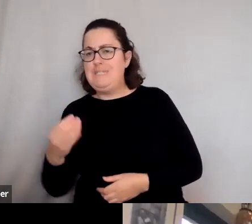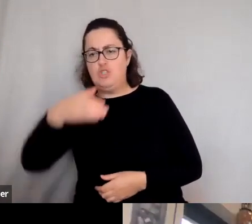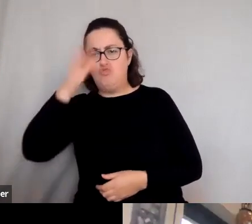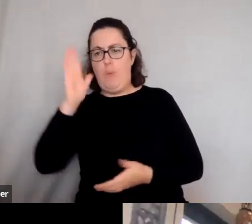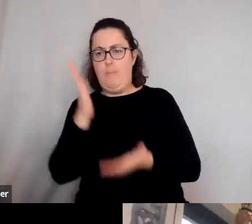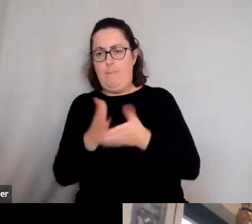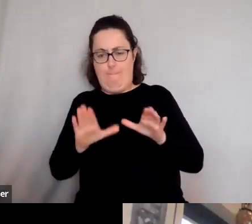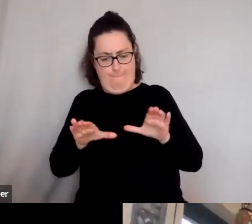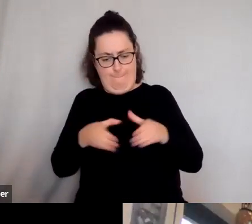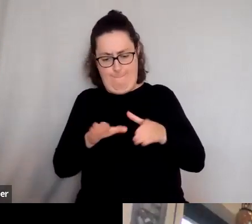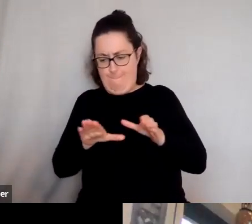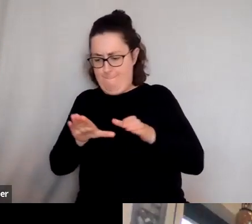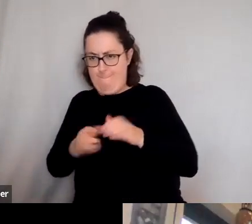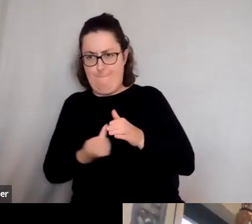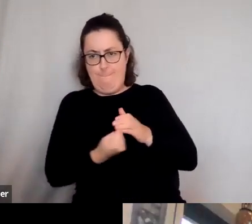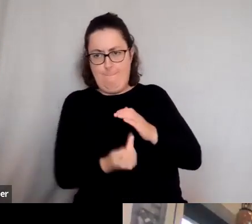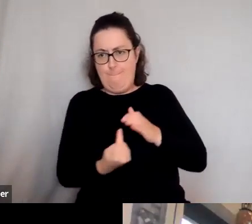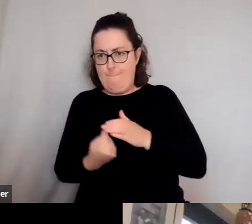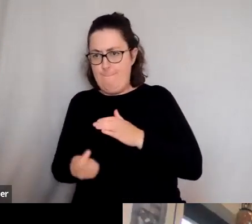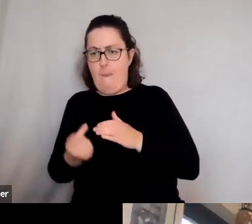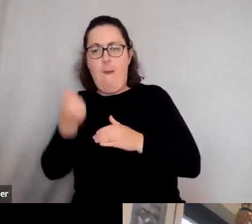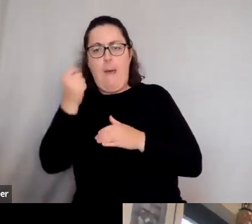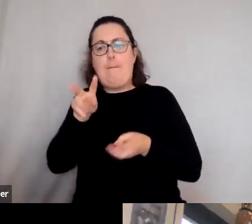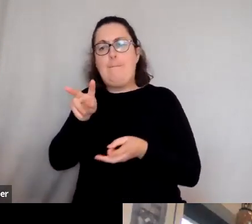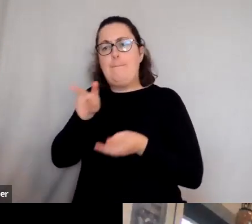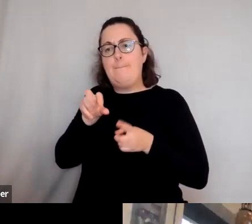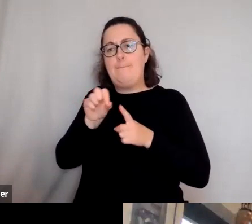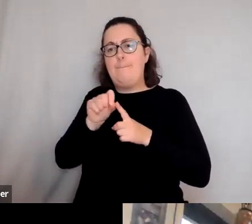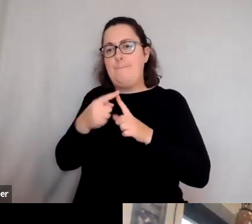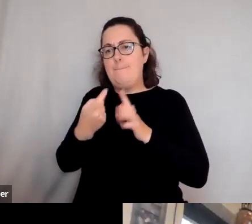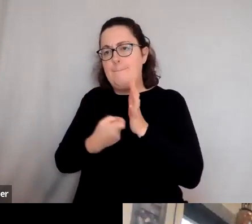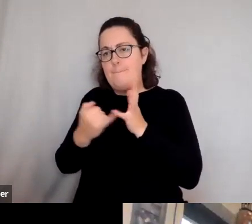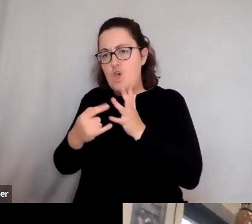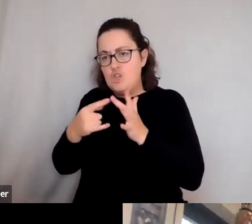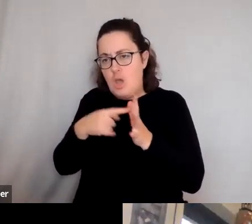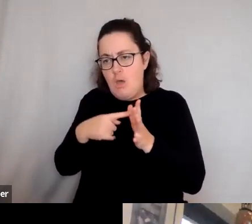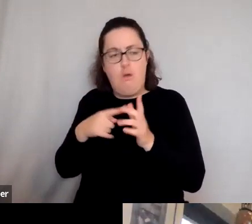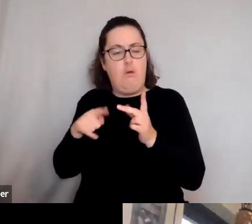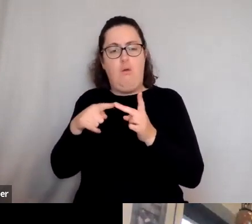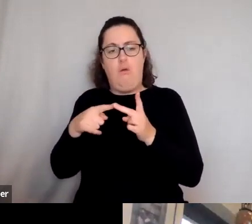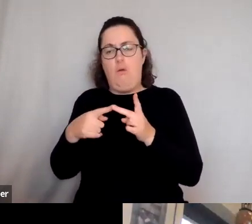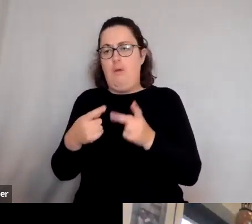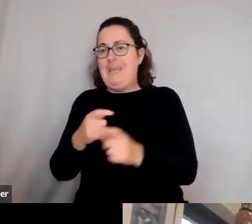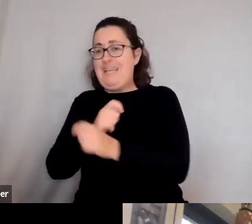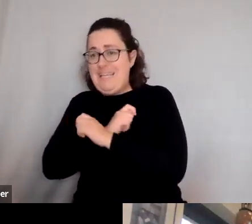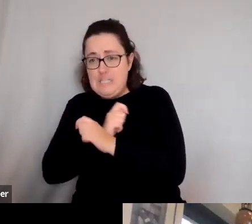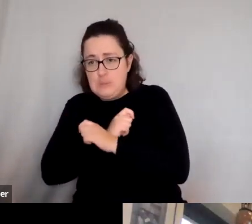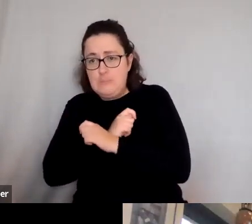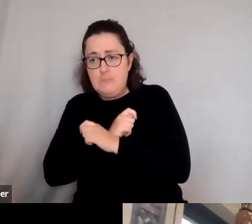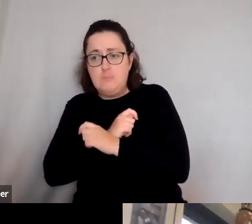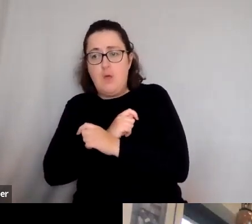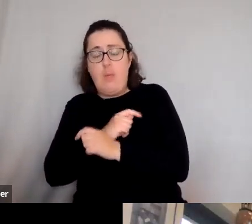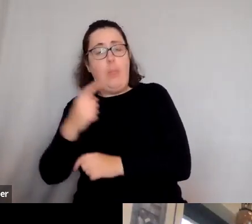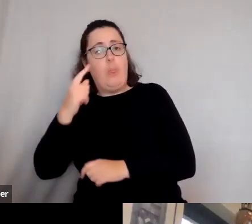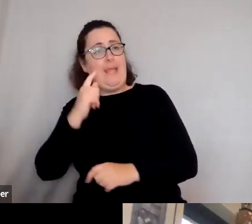they're getting ideas from ancient Persia, from ancient Egypt. They thought of Egypt as a, as a culture of